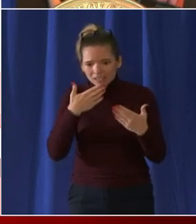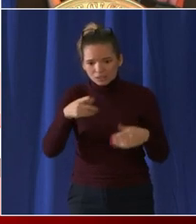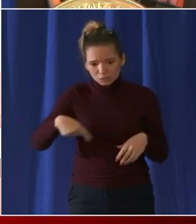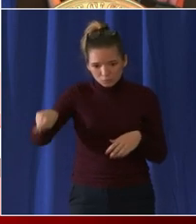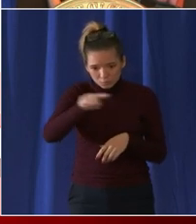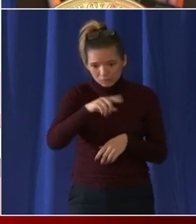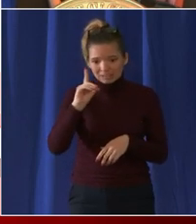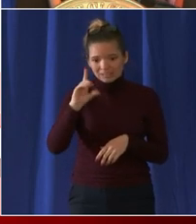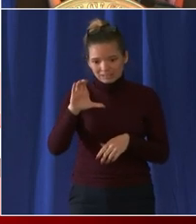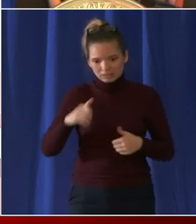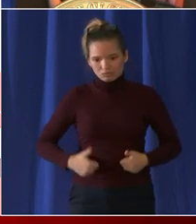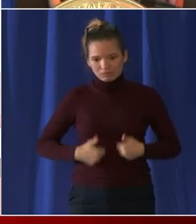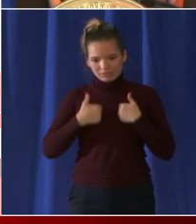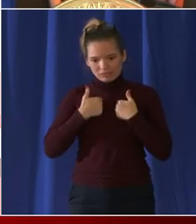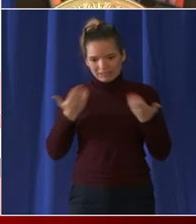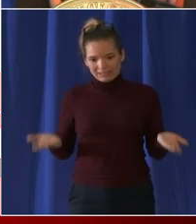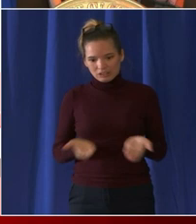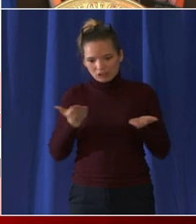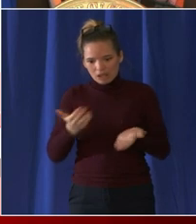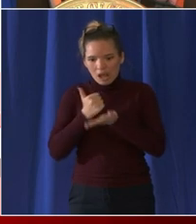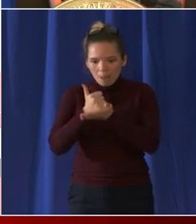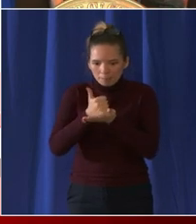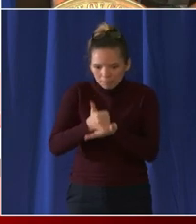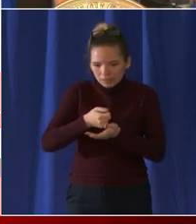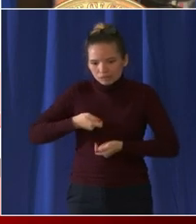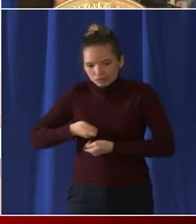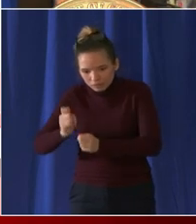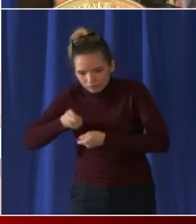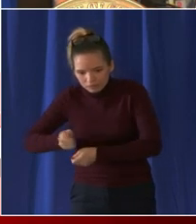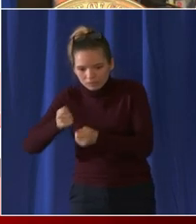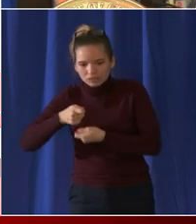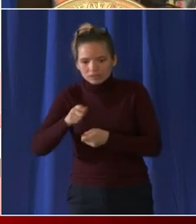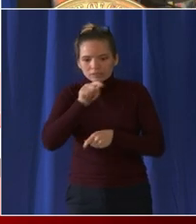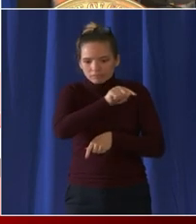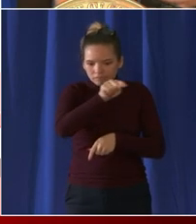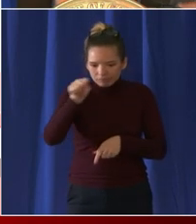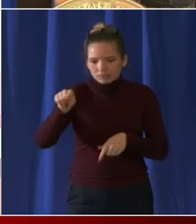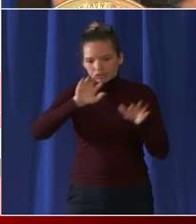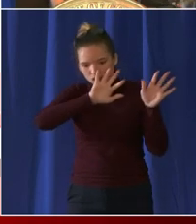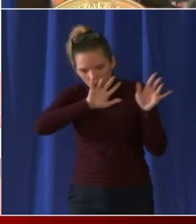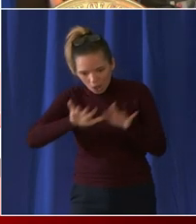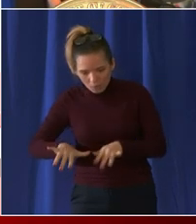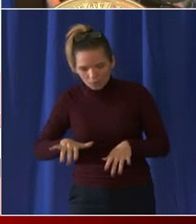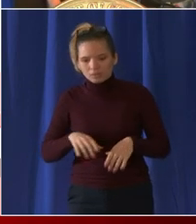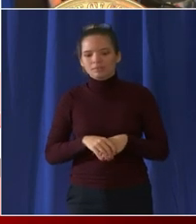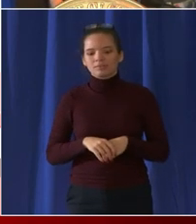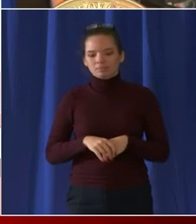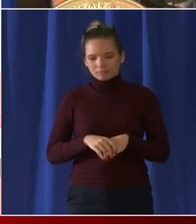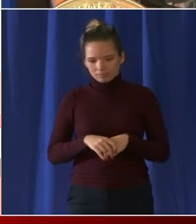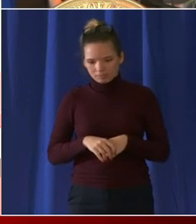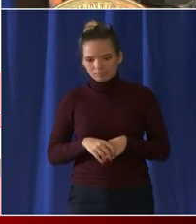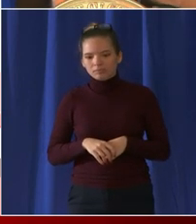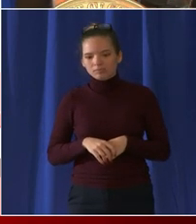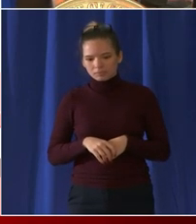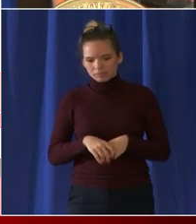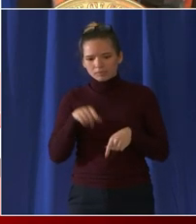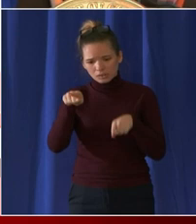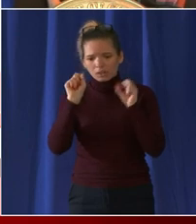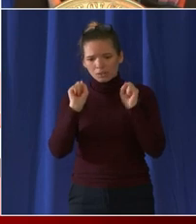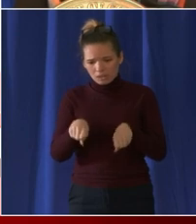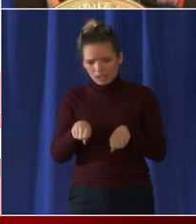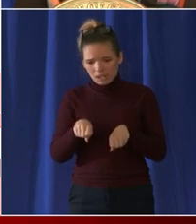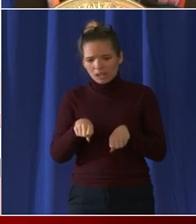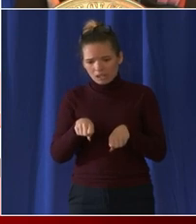shoveling walkways and if you still need service from us please call us at 311 or tweet at